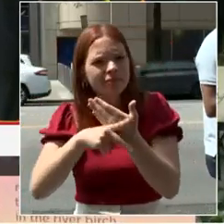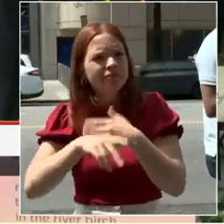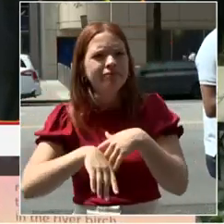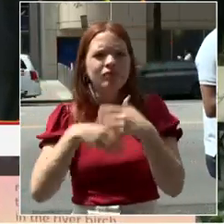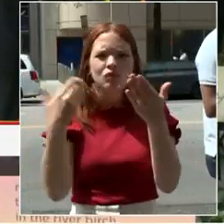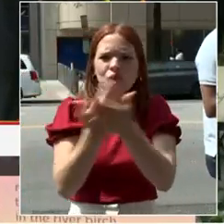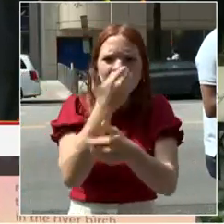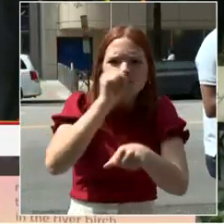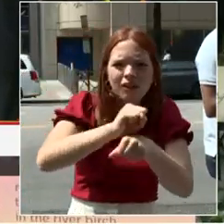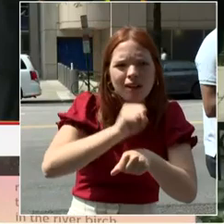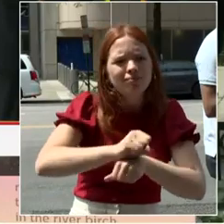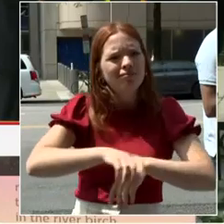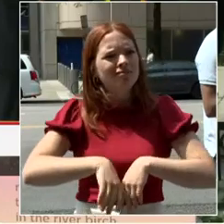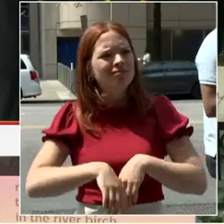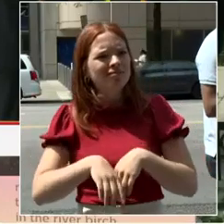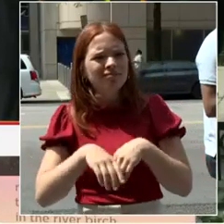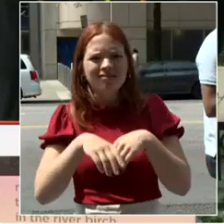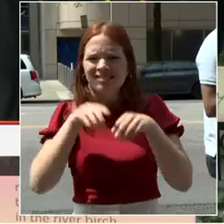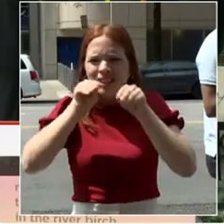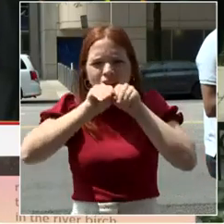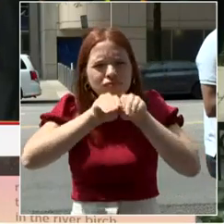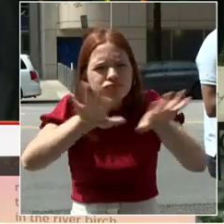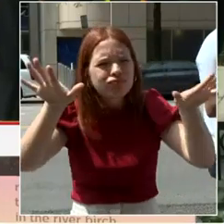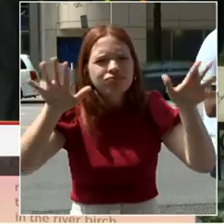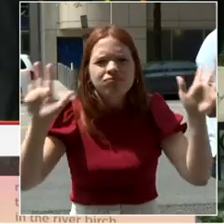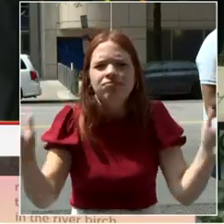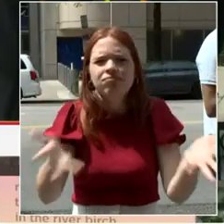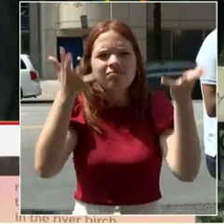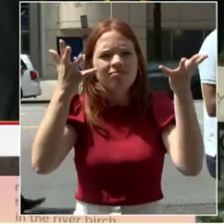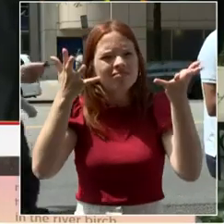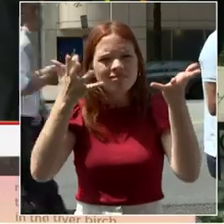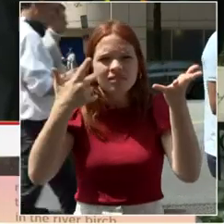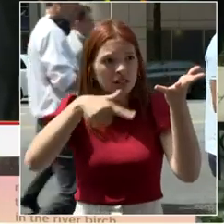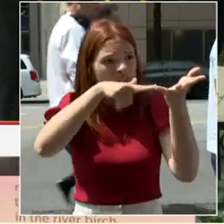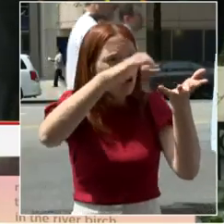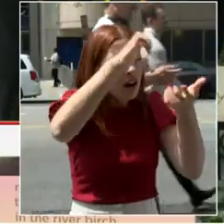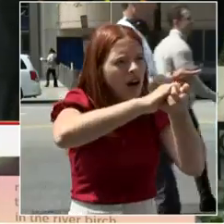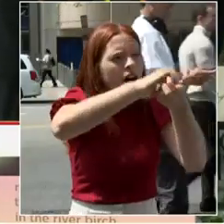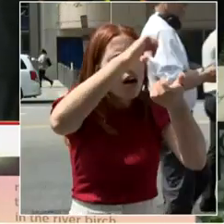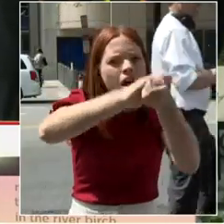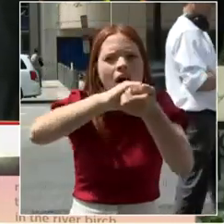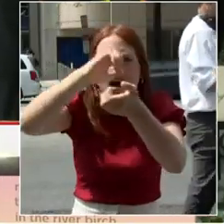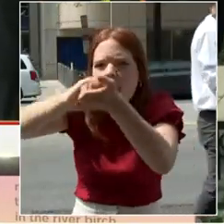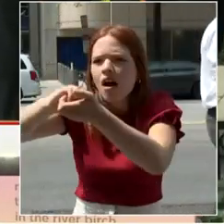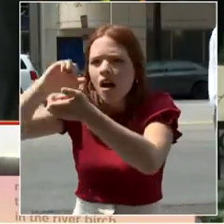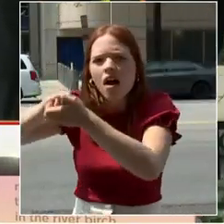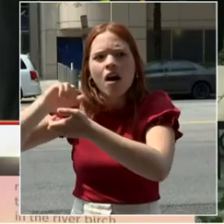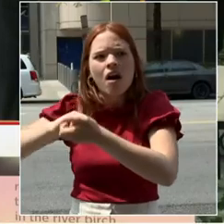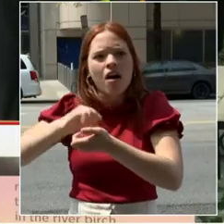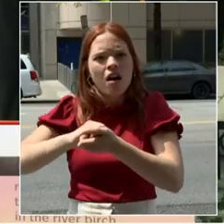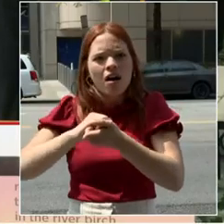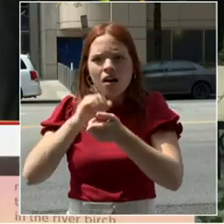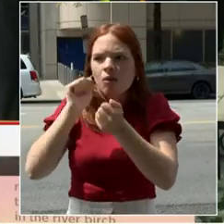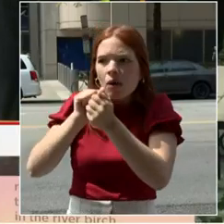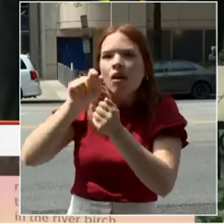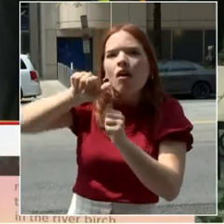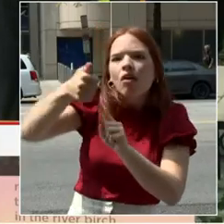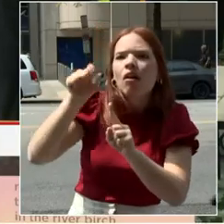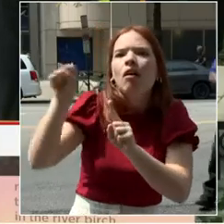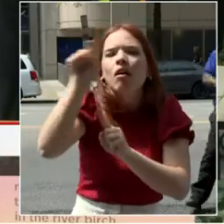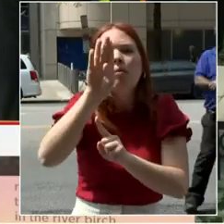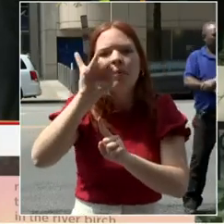partnership with stakeholders like our bids. They also help to support